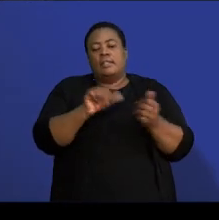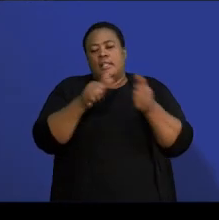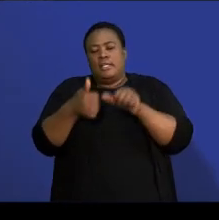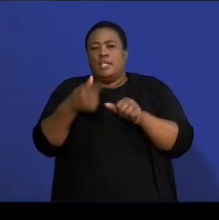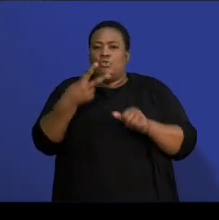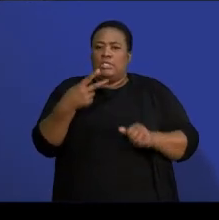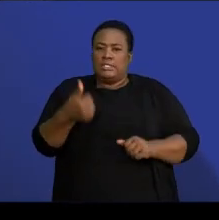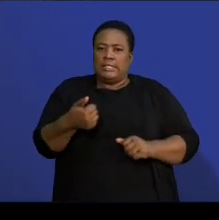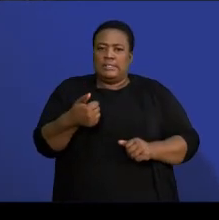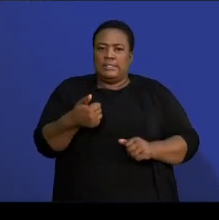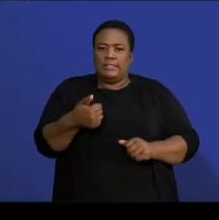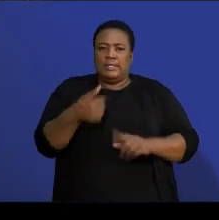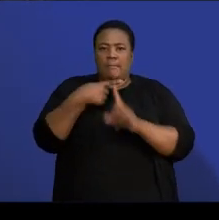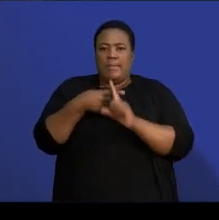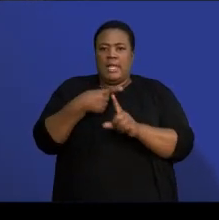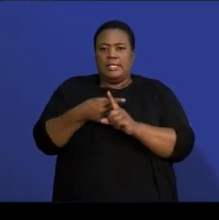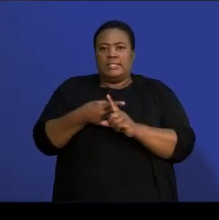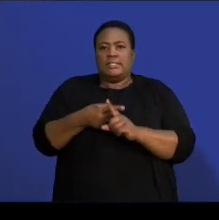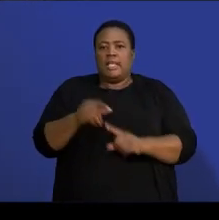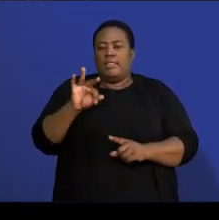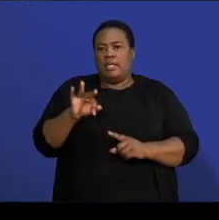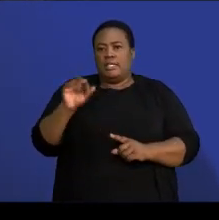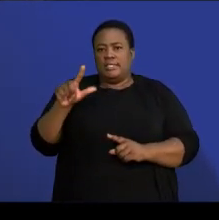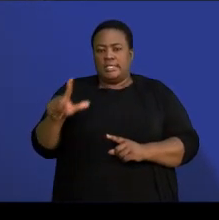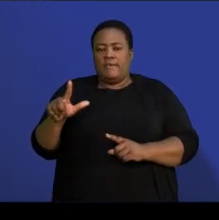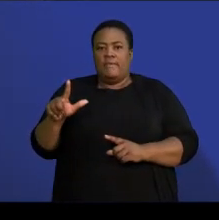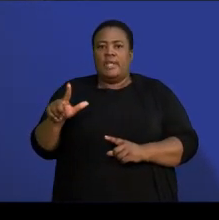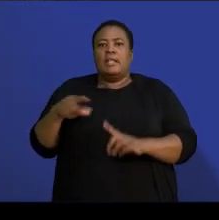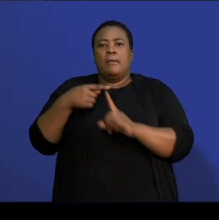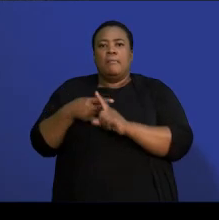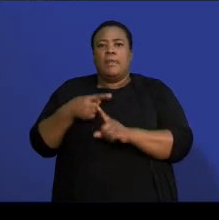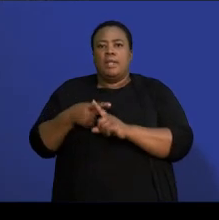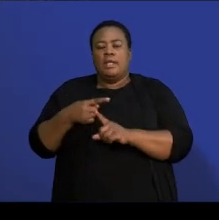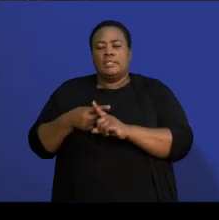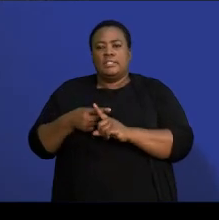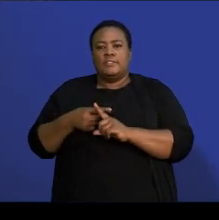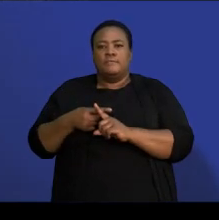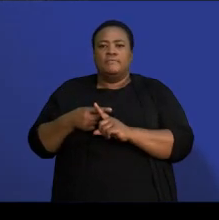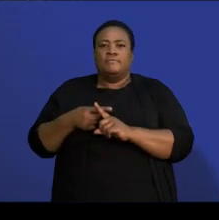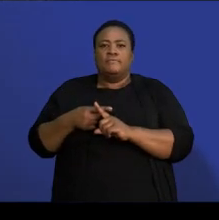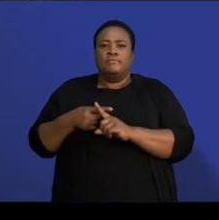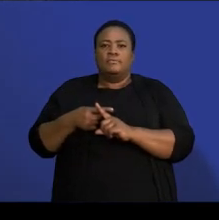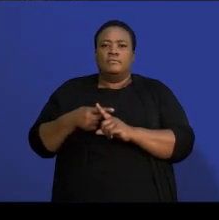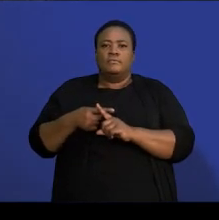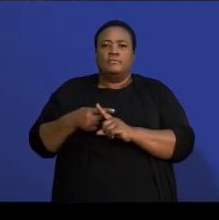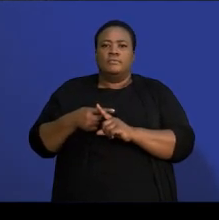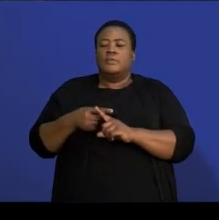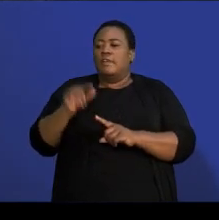plus 37 plus 50